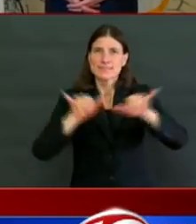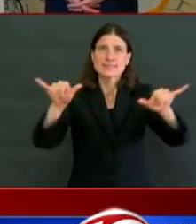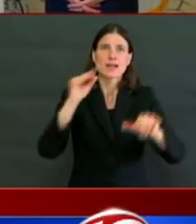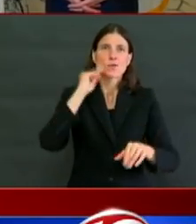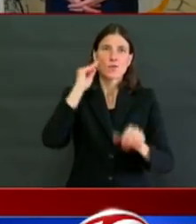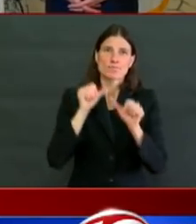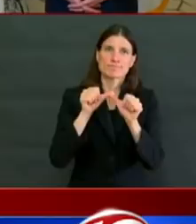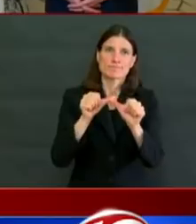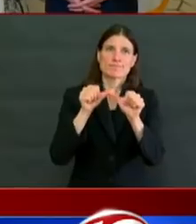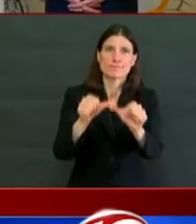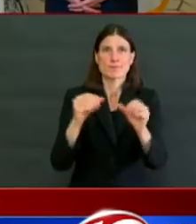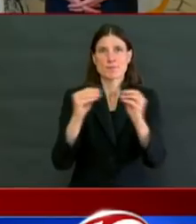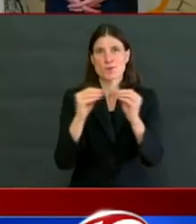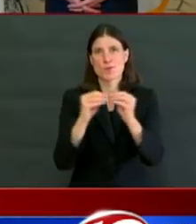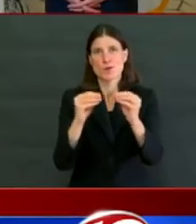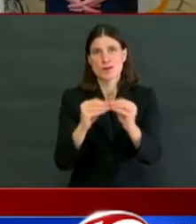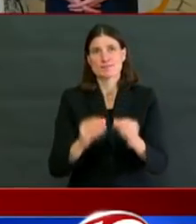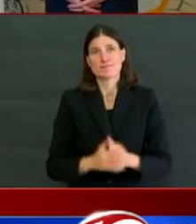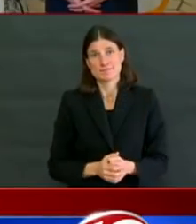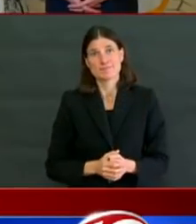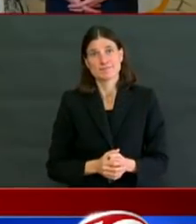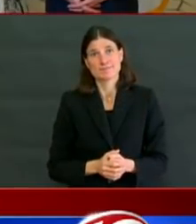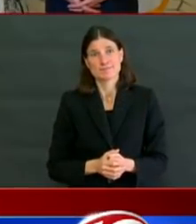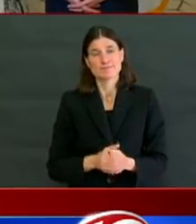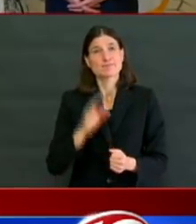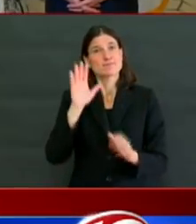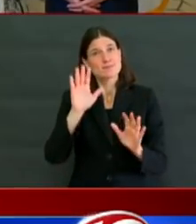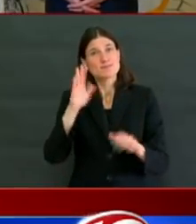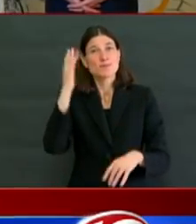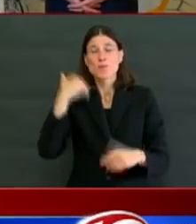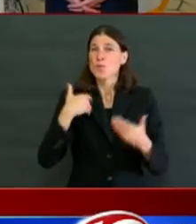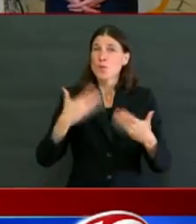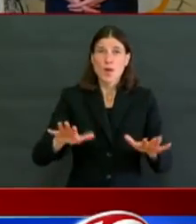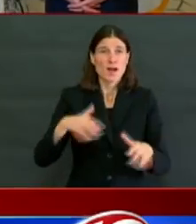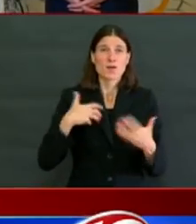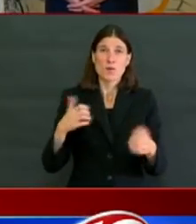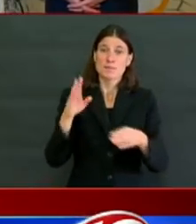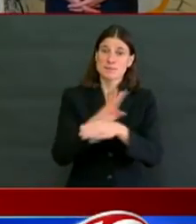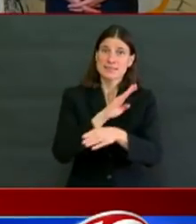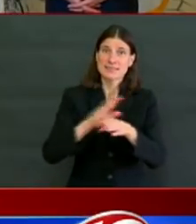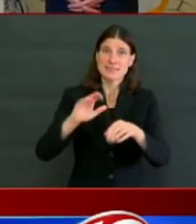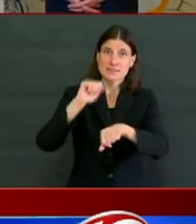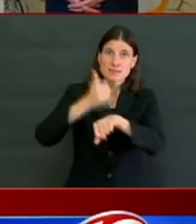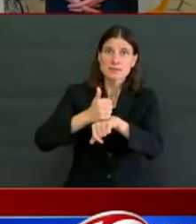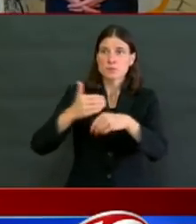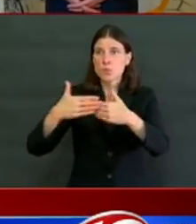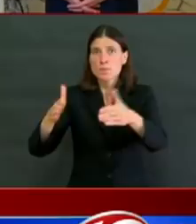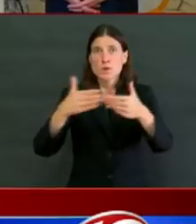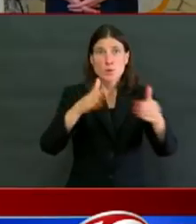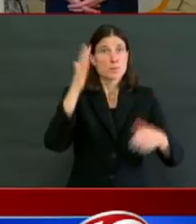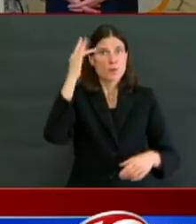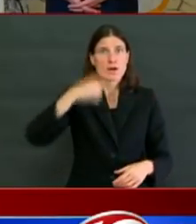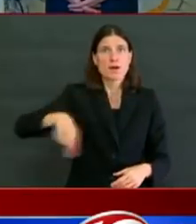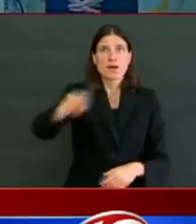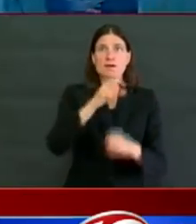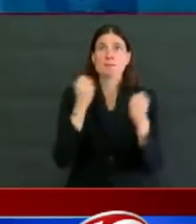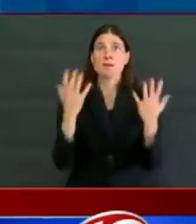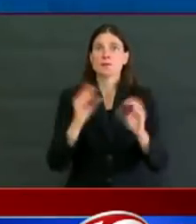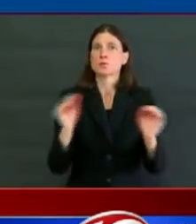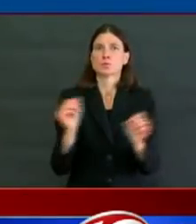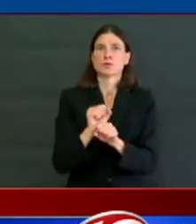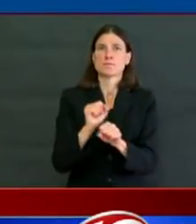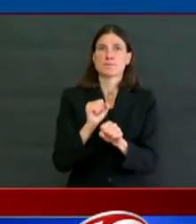in there a little longer. We're on a good path. We're on a safe path. Obey the stay-at-home order